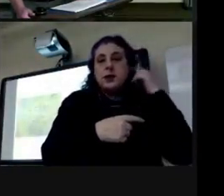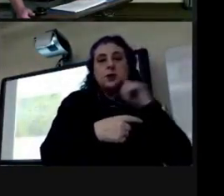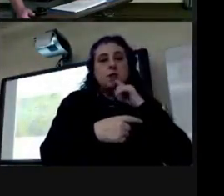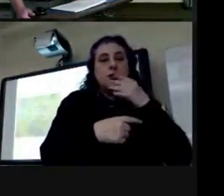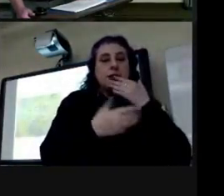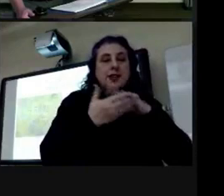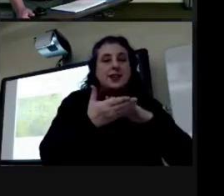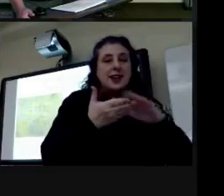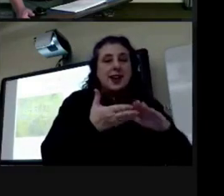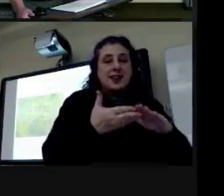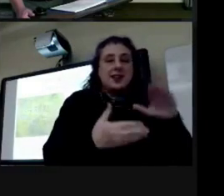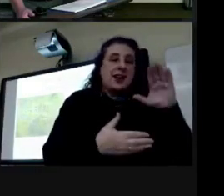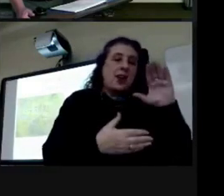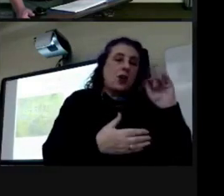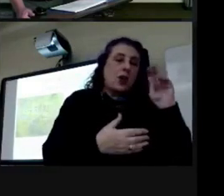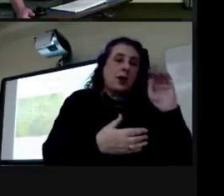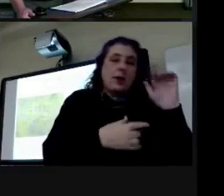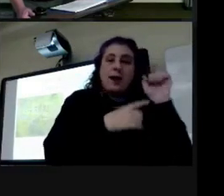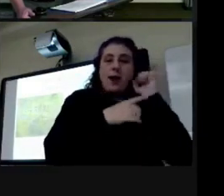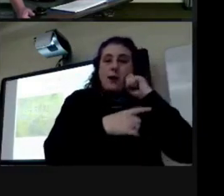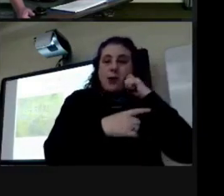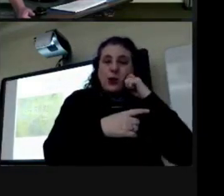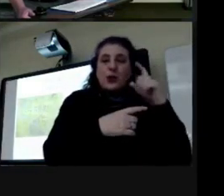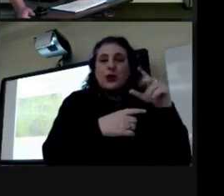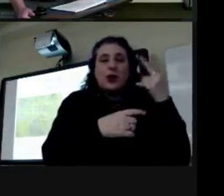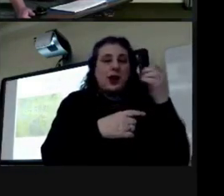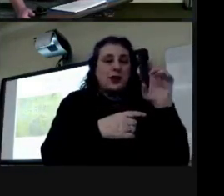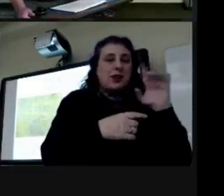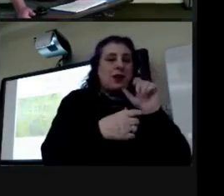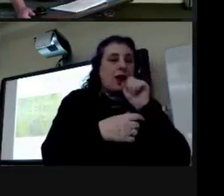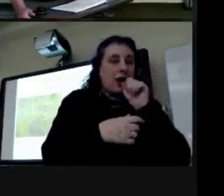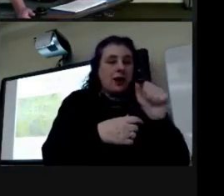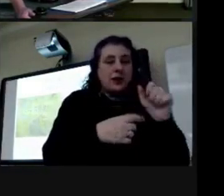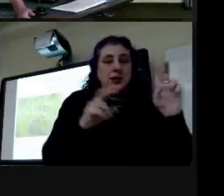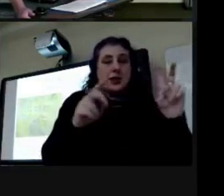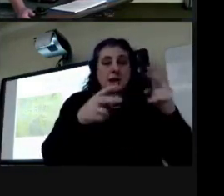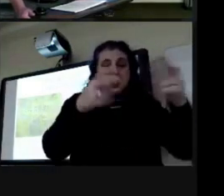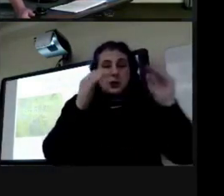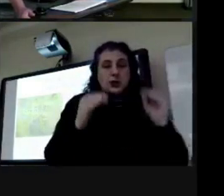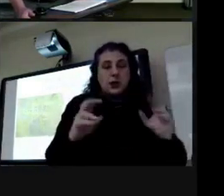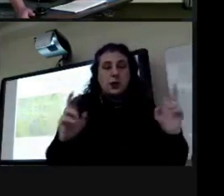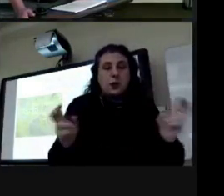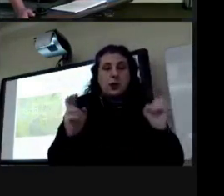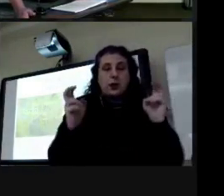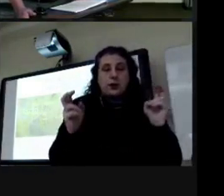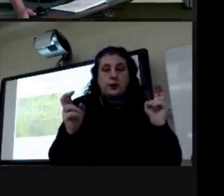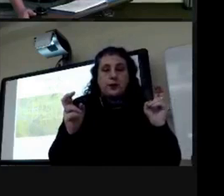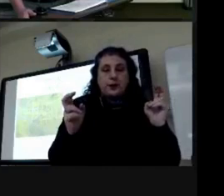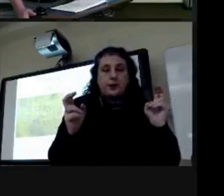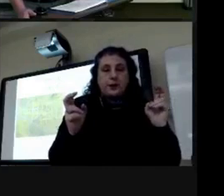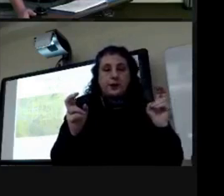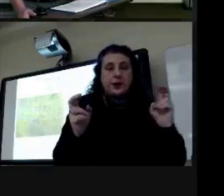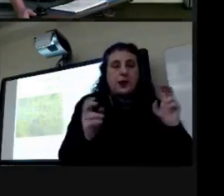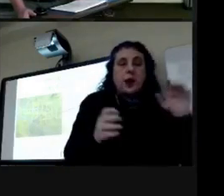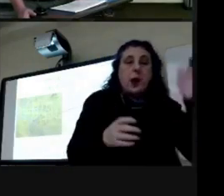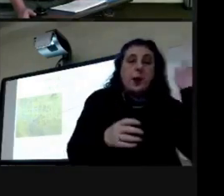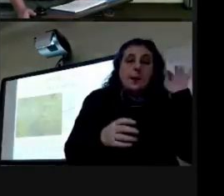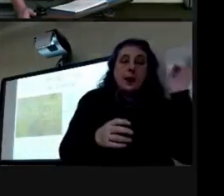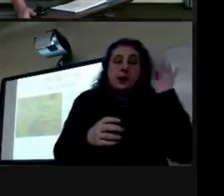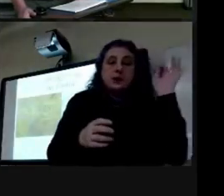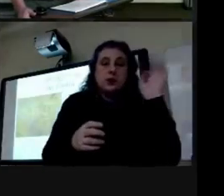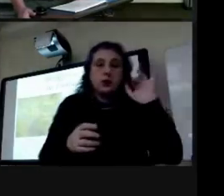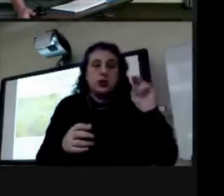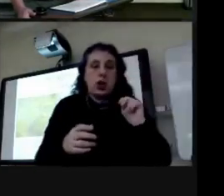um the second quote i had here is from pastor john burgan he was also a recent